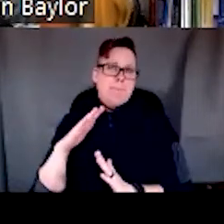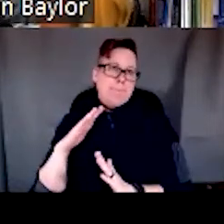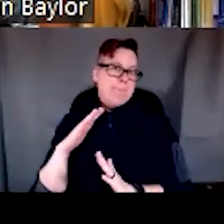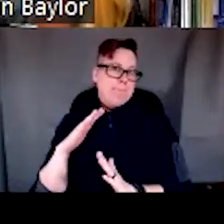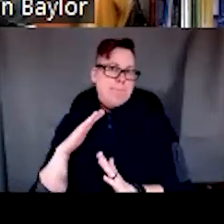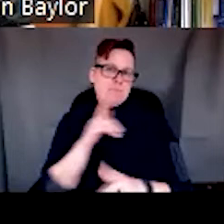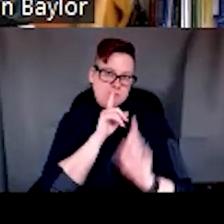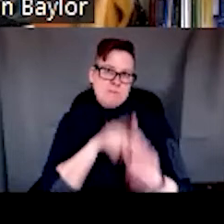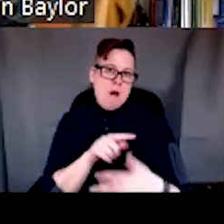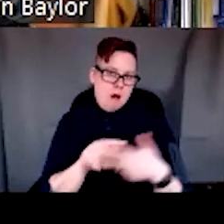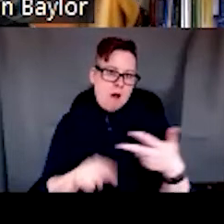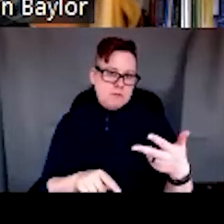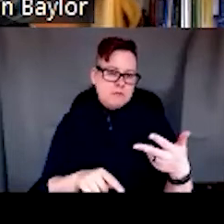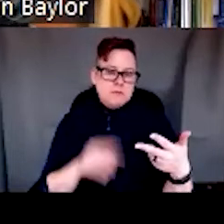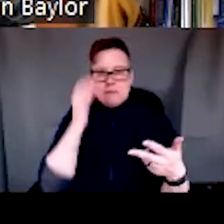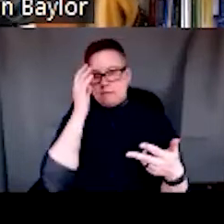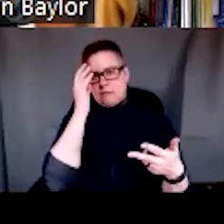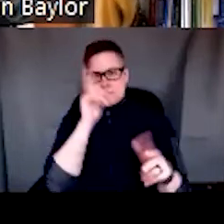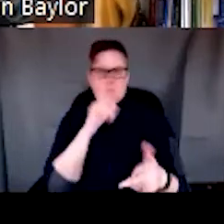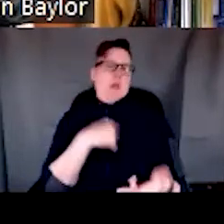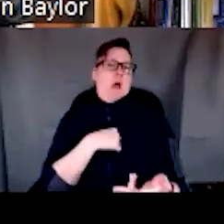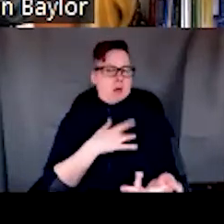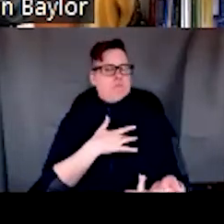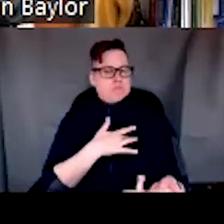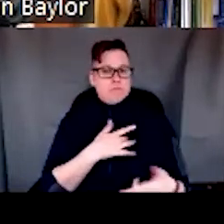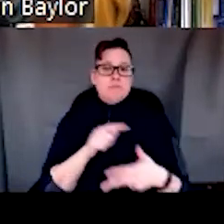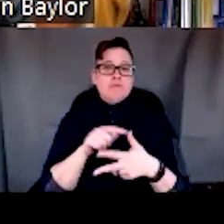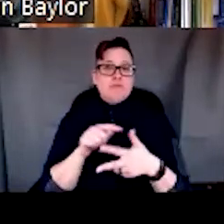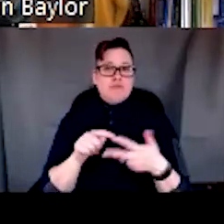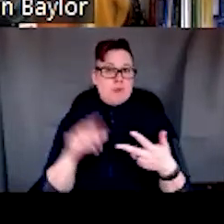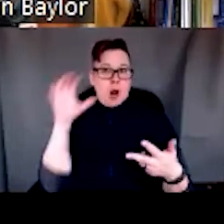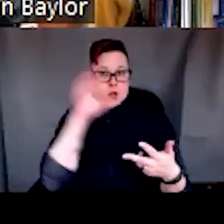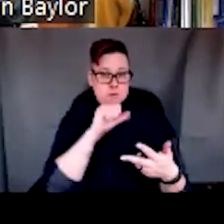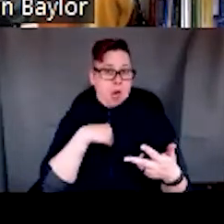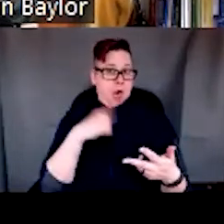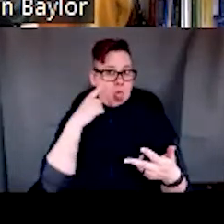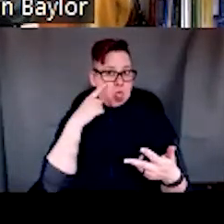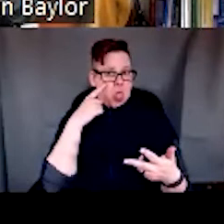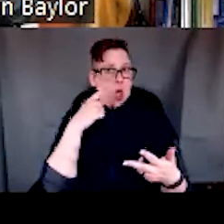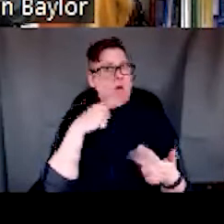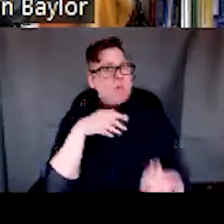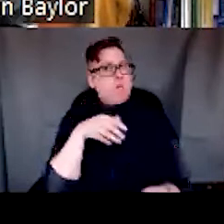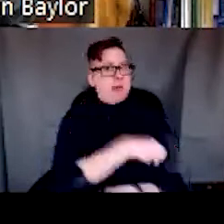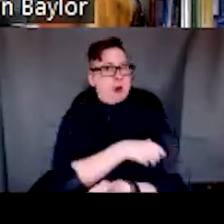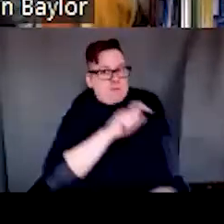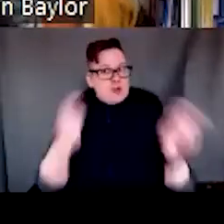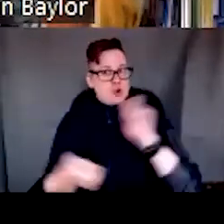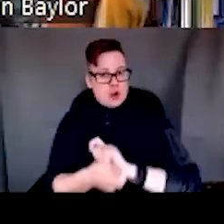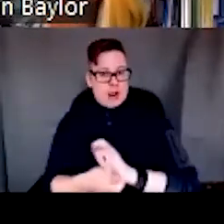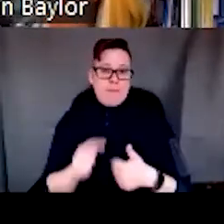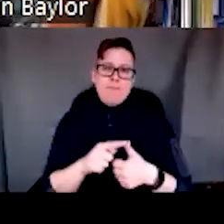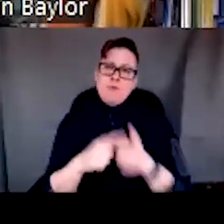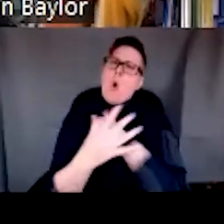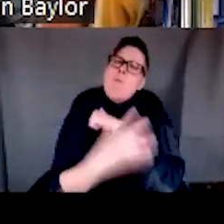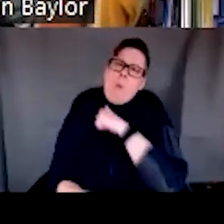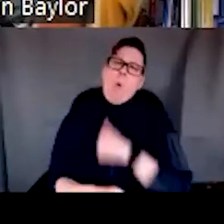responses that resonated with me. So the three assumptions that I thought were pretty powerfully changed was that being poor was a